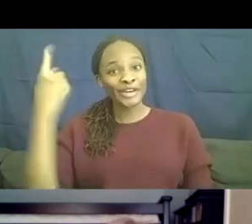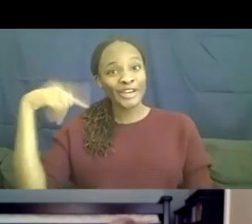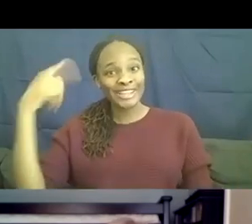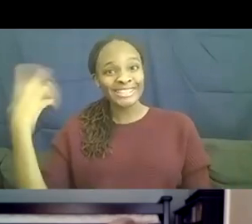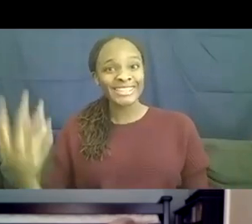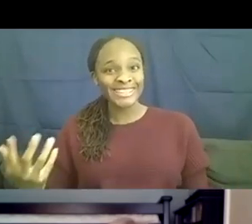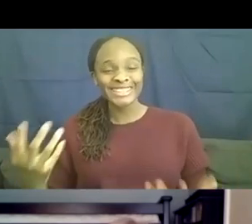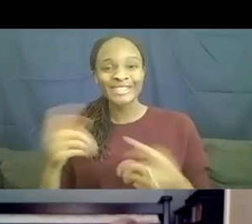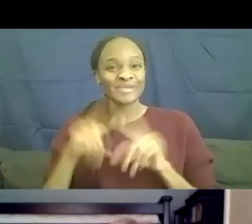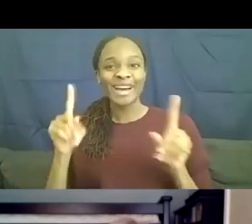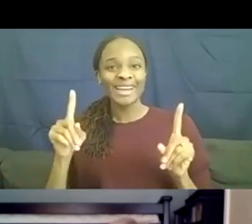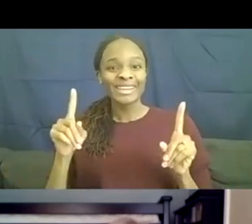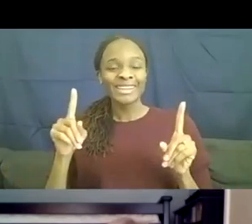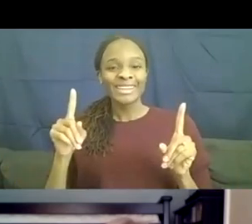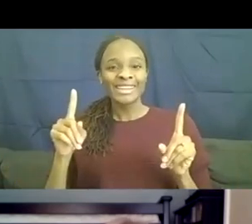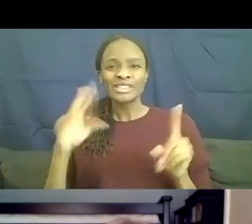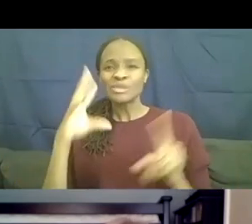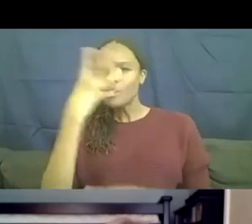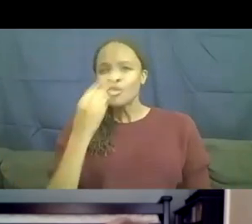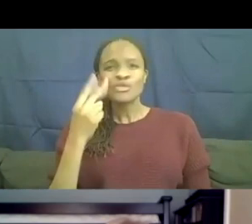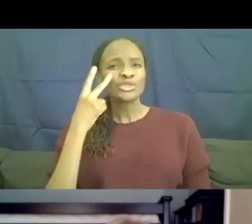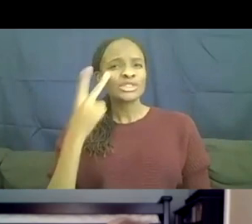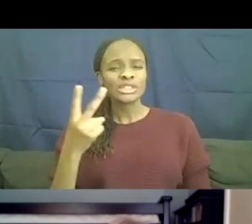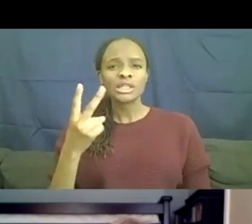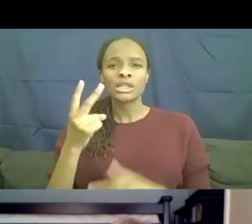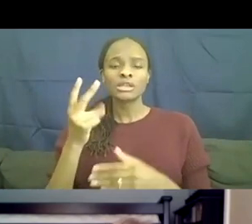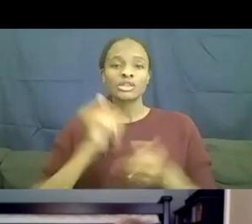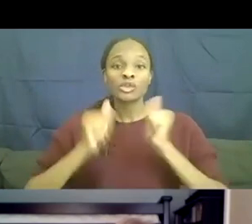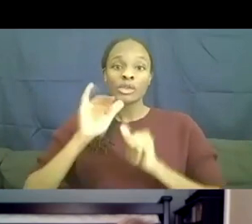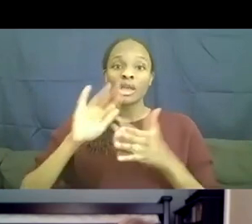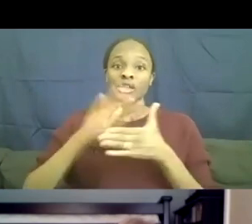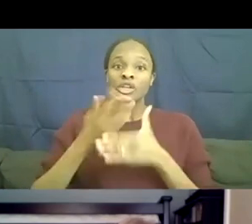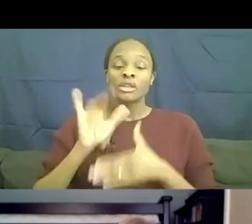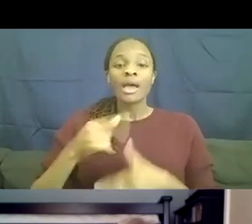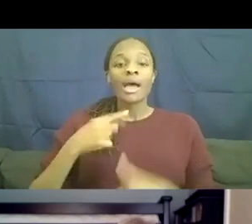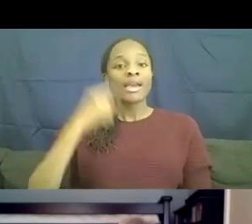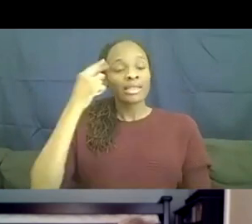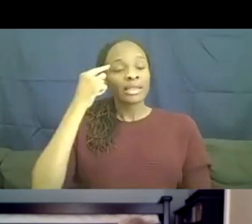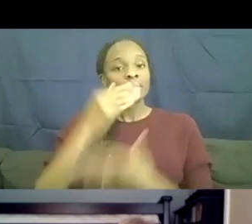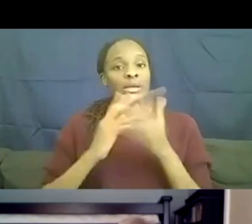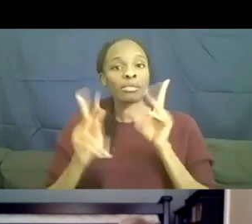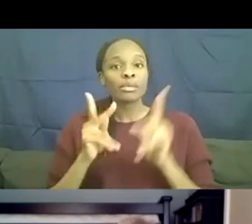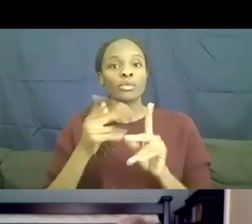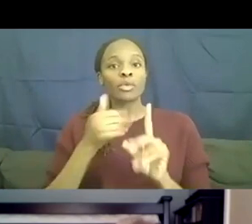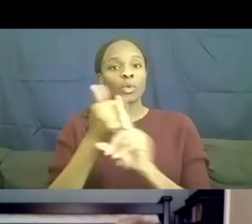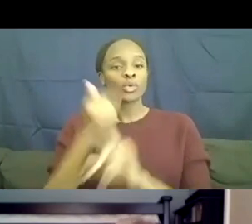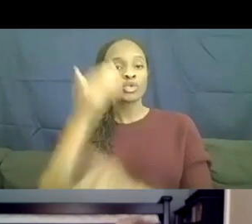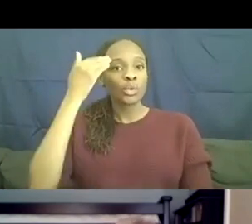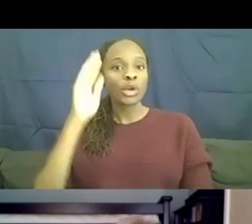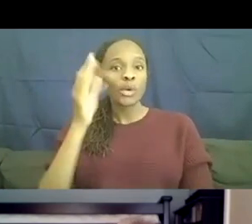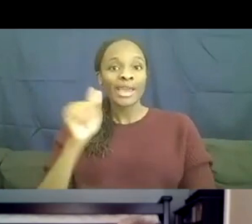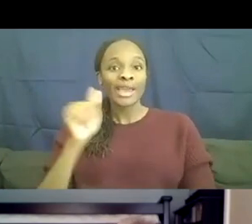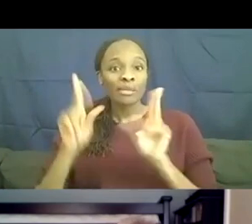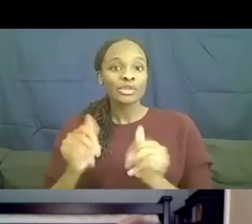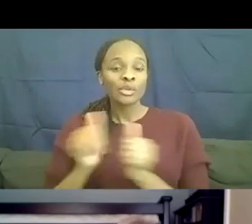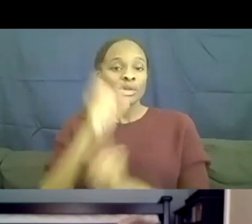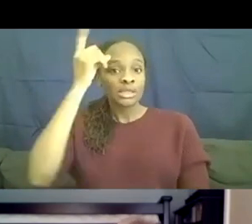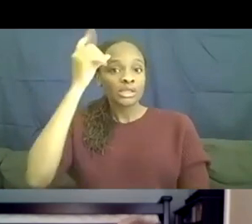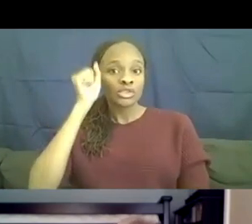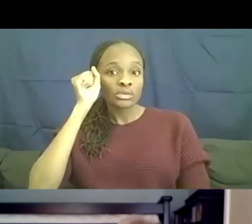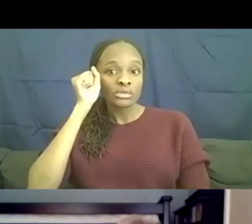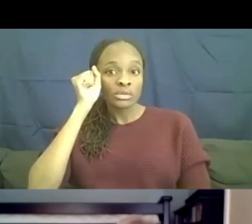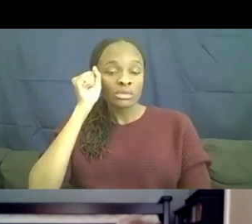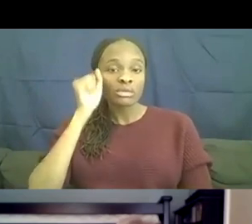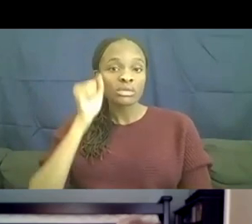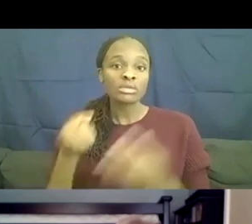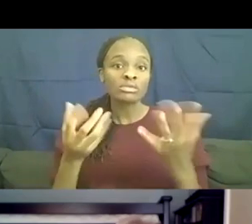lovely to see a show that shared that. And I think some people who don't know anyone with Down syndrome went away thinking they're